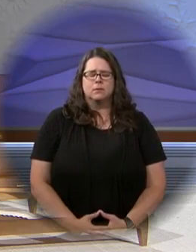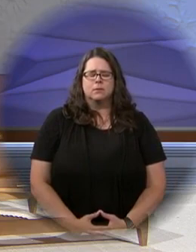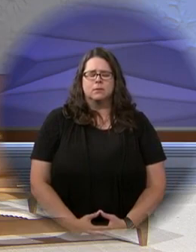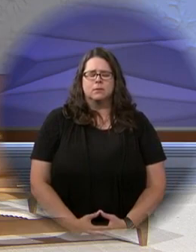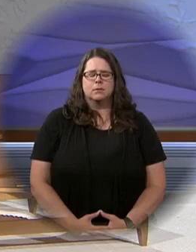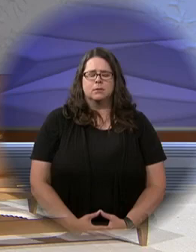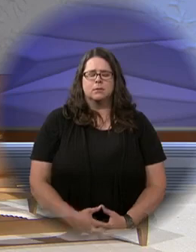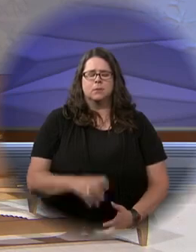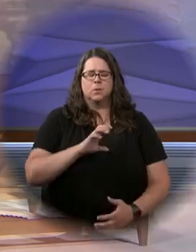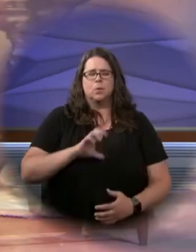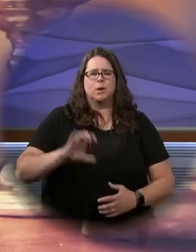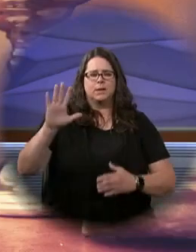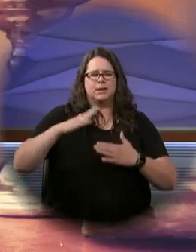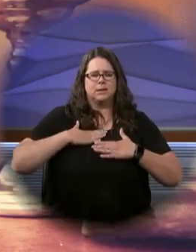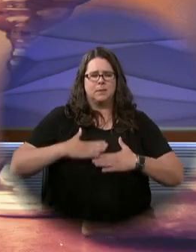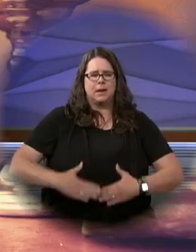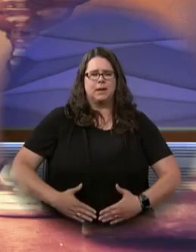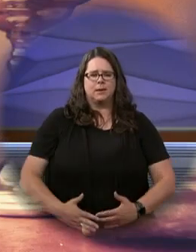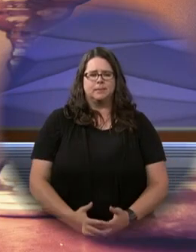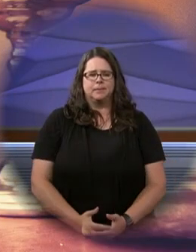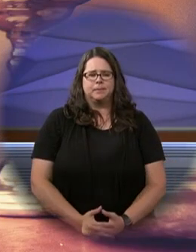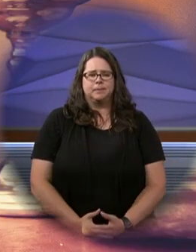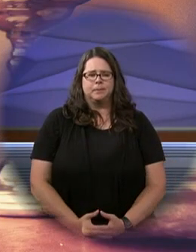The body of Christ. Amen.